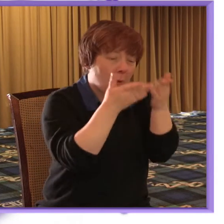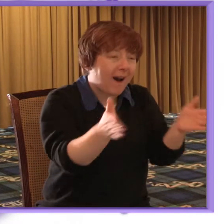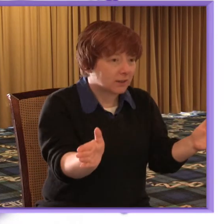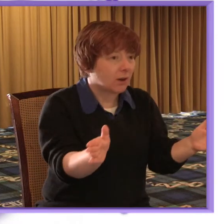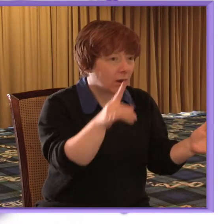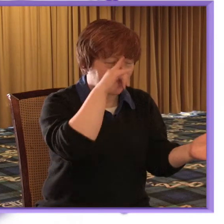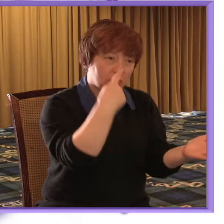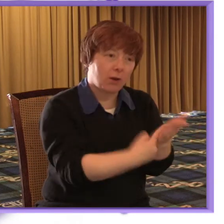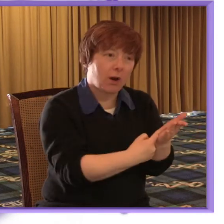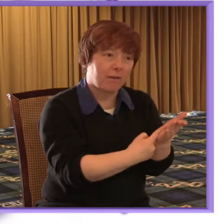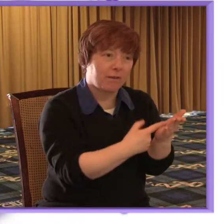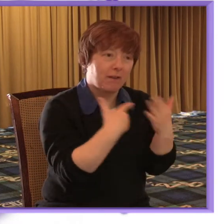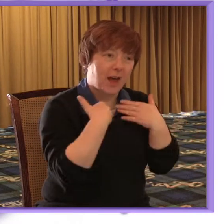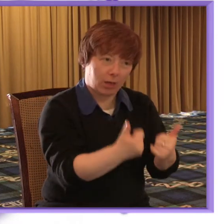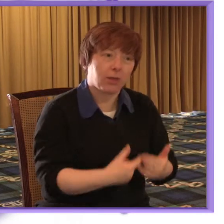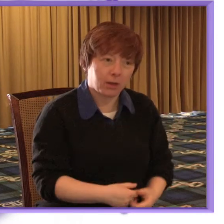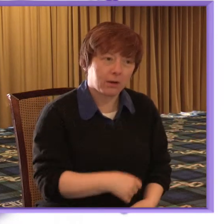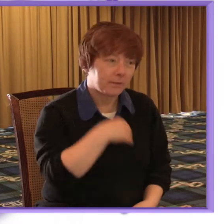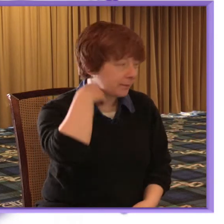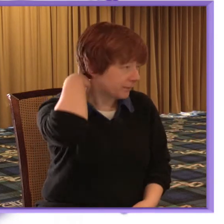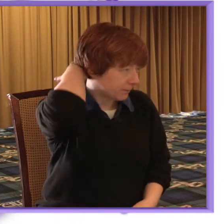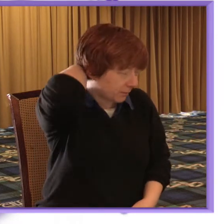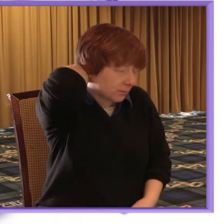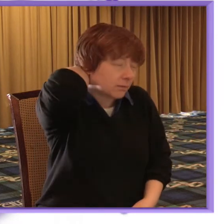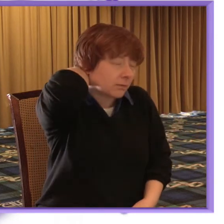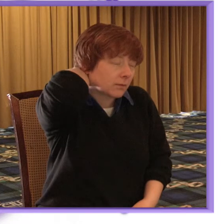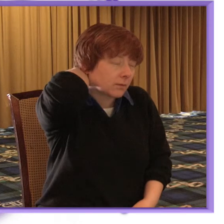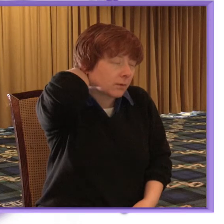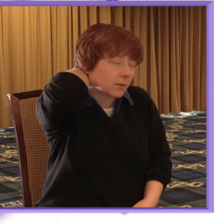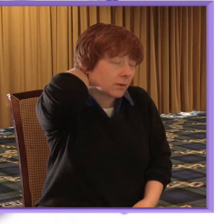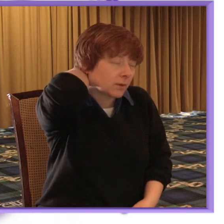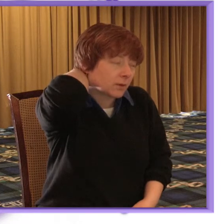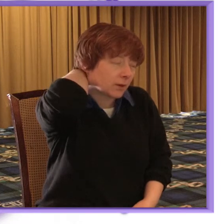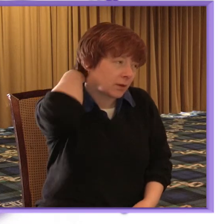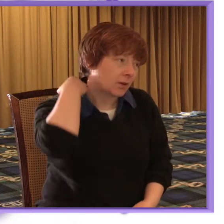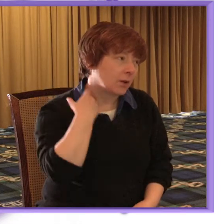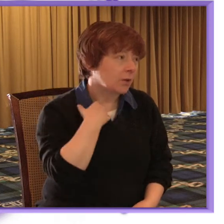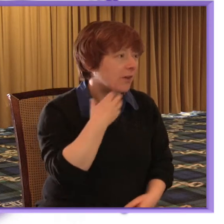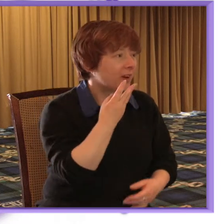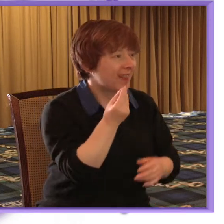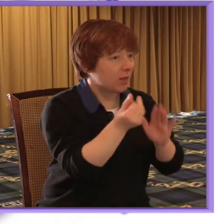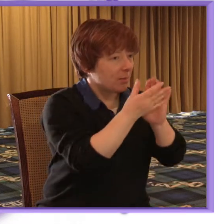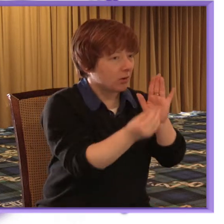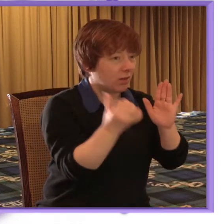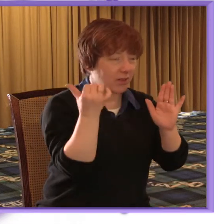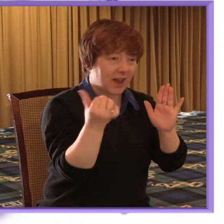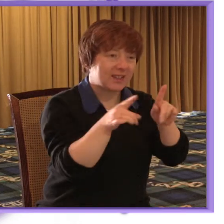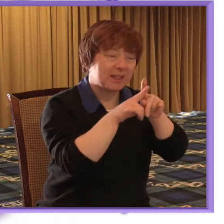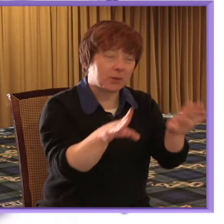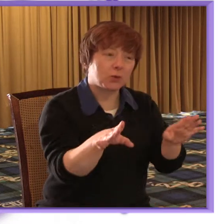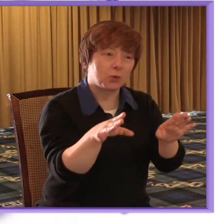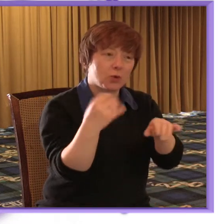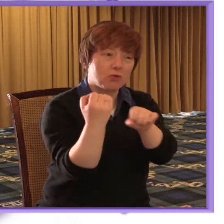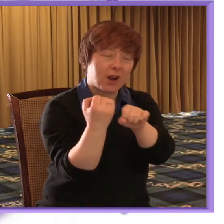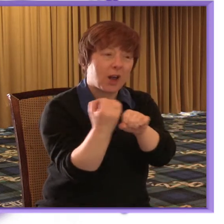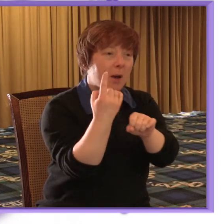we we had a little model here that really sort of brings to life some of the things that Gregor was saying but I also thought if that was Eddie in the middle